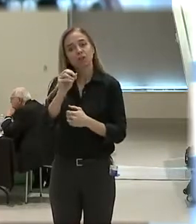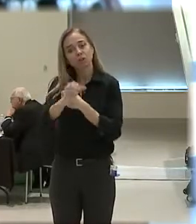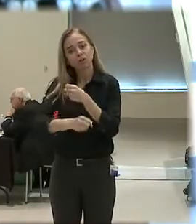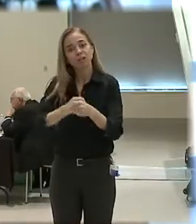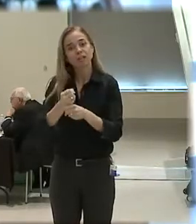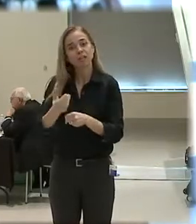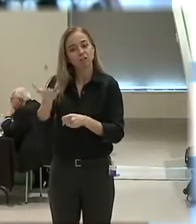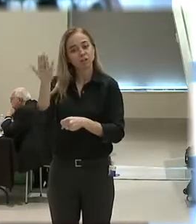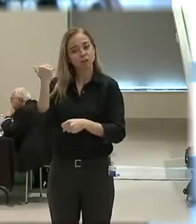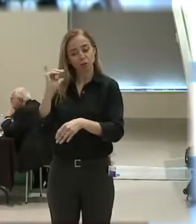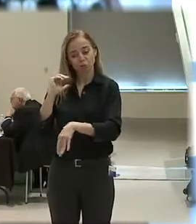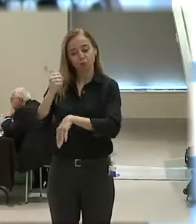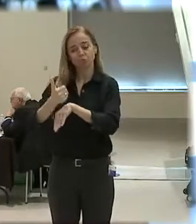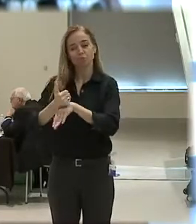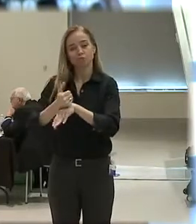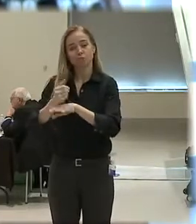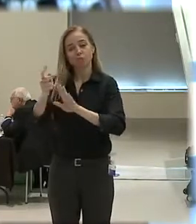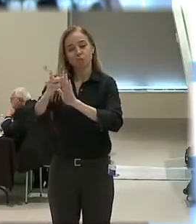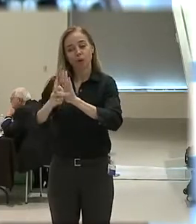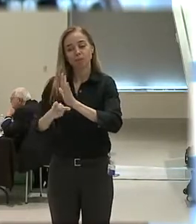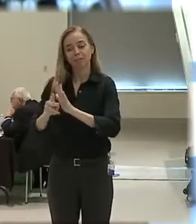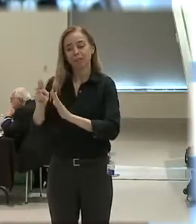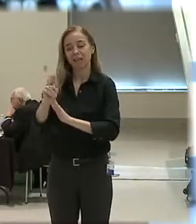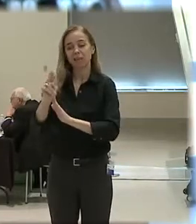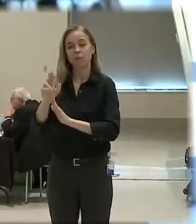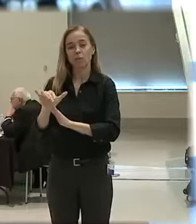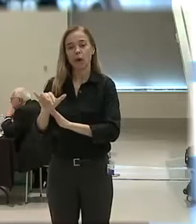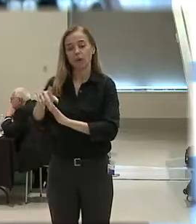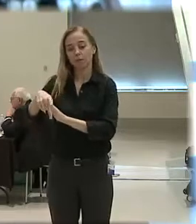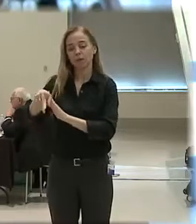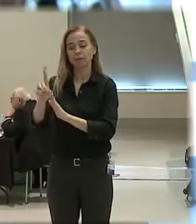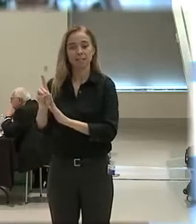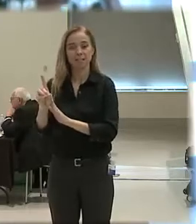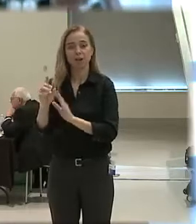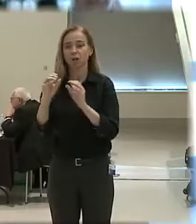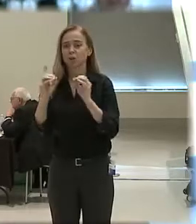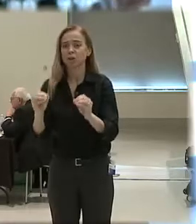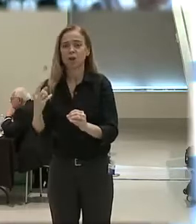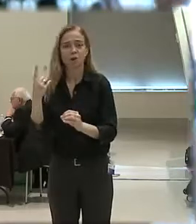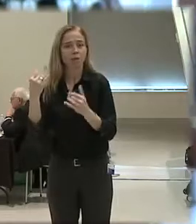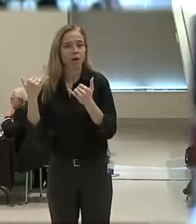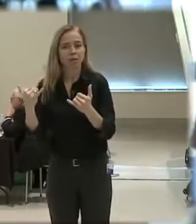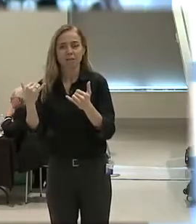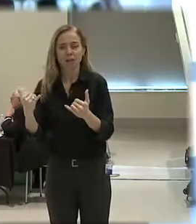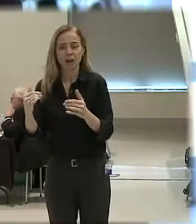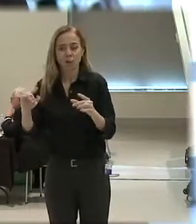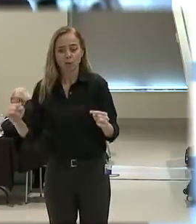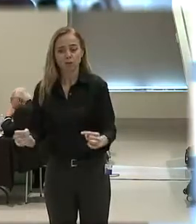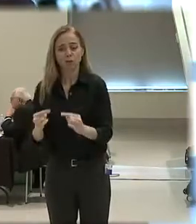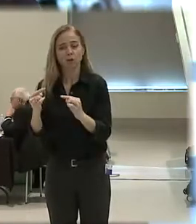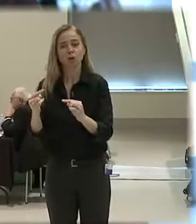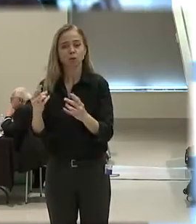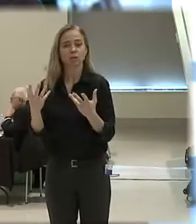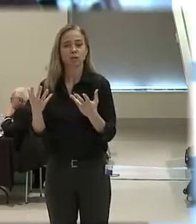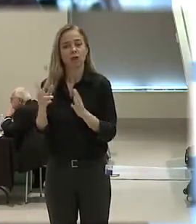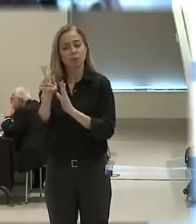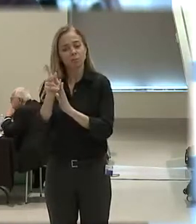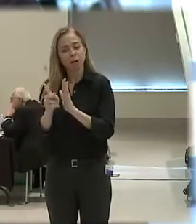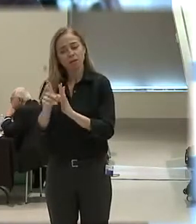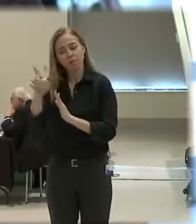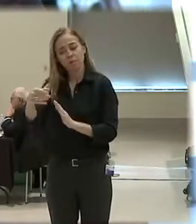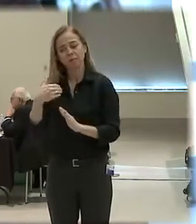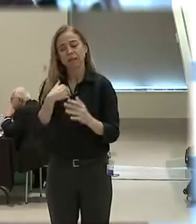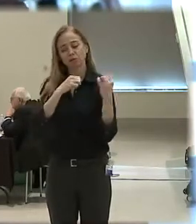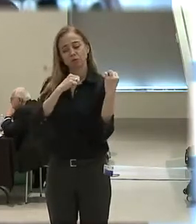policy was put in place by the NYPD. No NYPD officer, to my knowledge, has ever been hurt because of it. So departments have to have